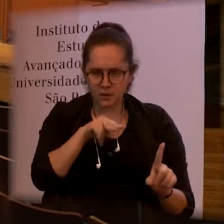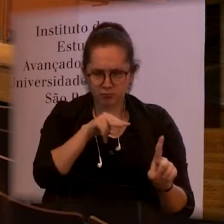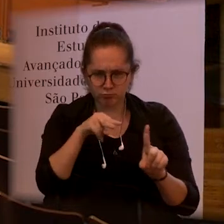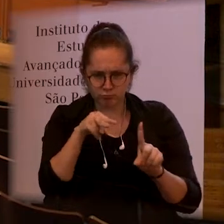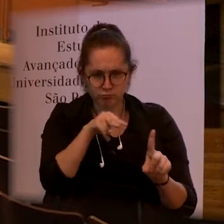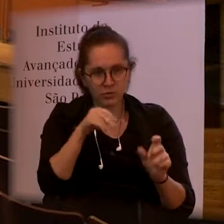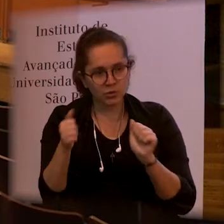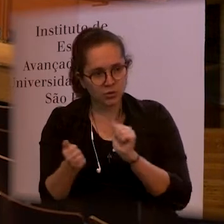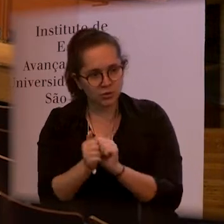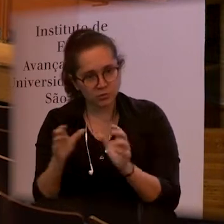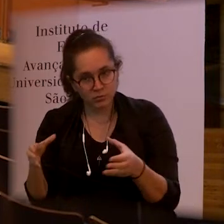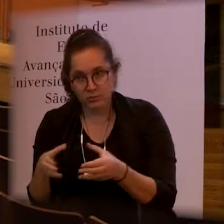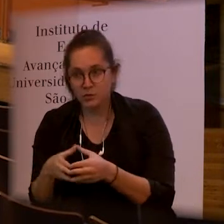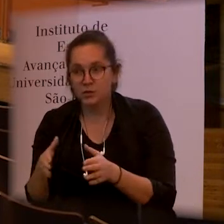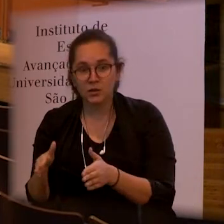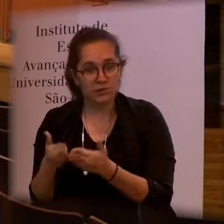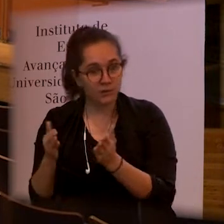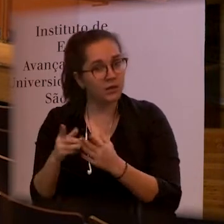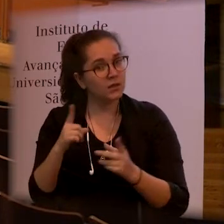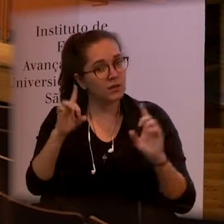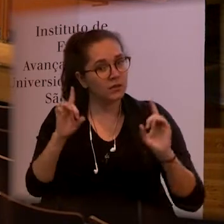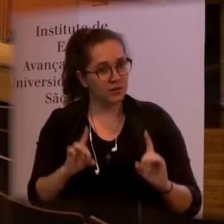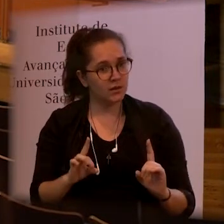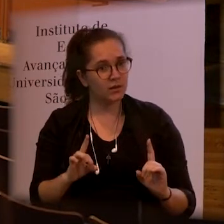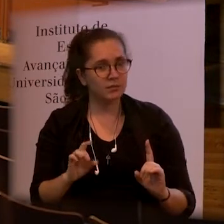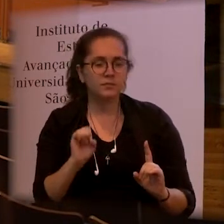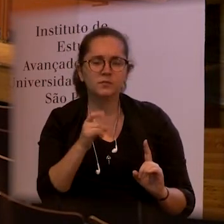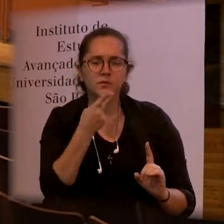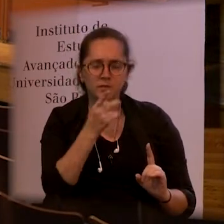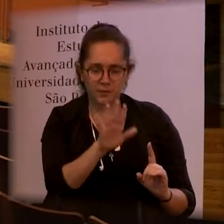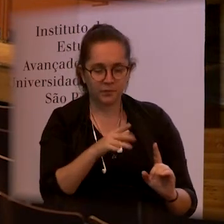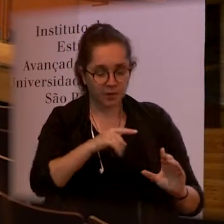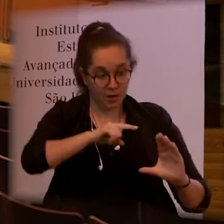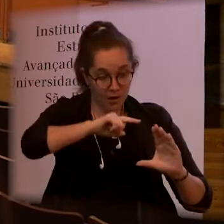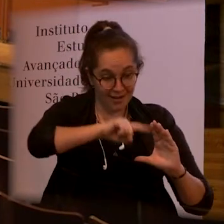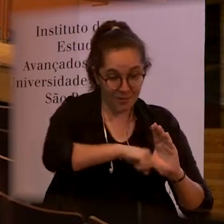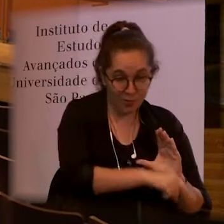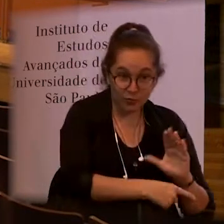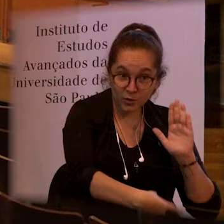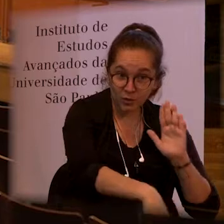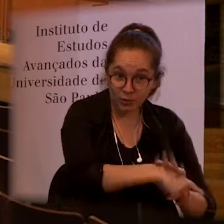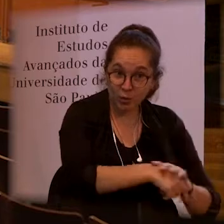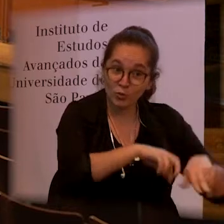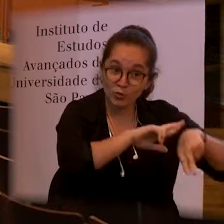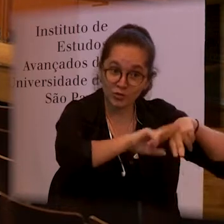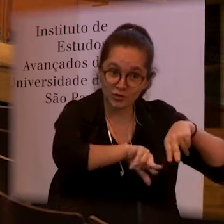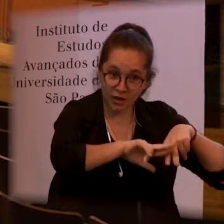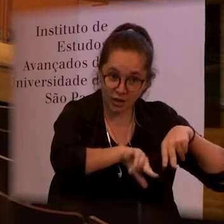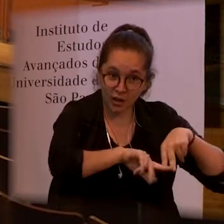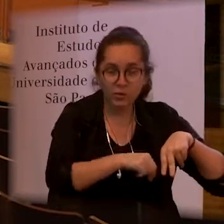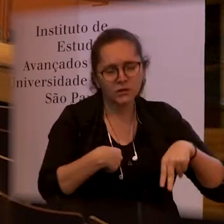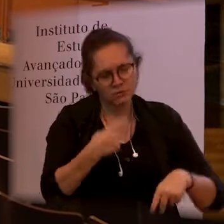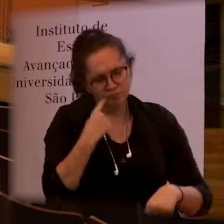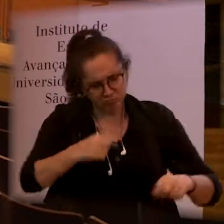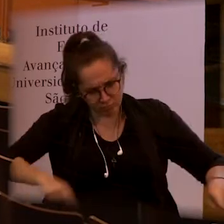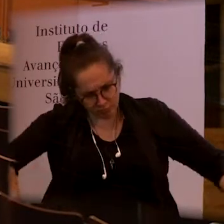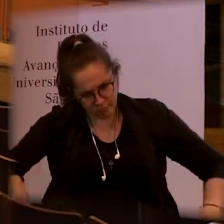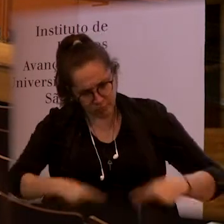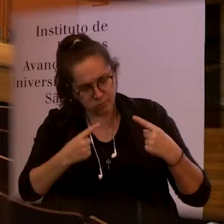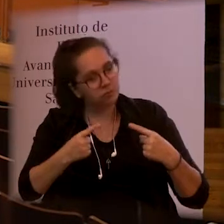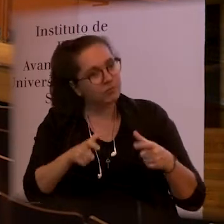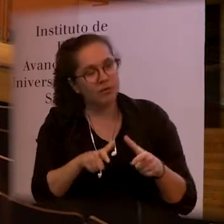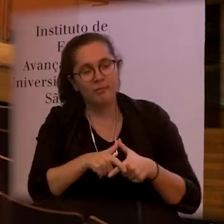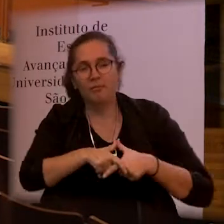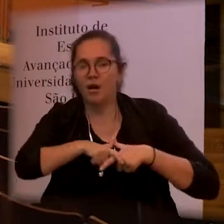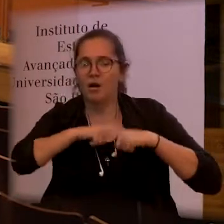near view so when you go deeper in the matter of genre you see that this challenge is